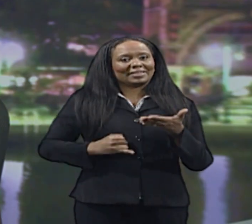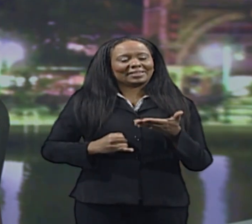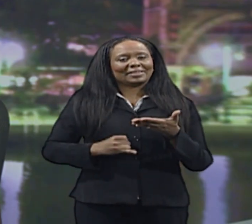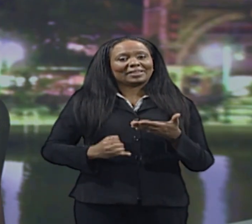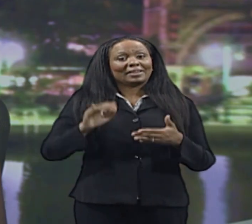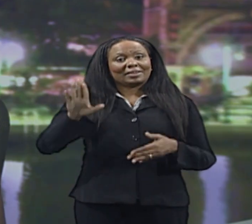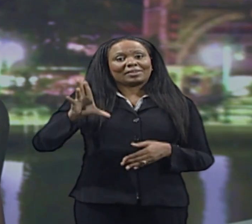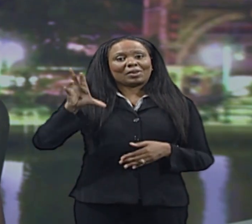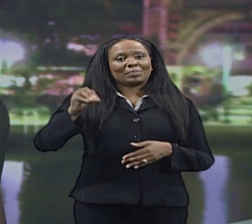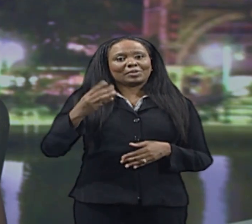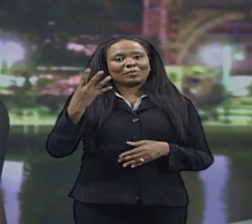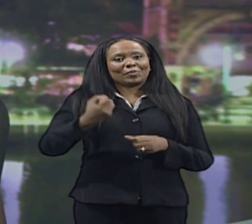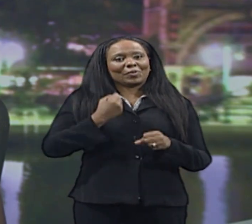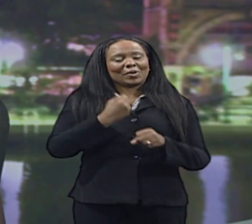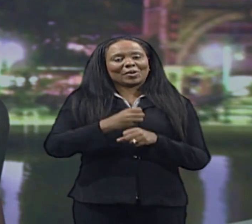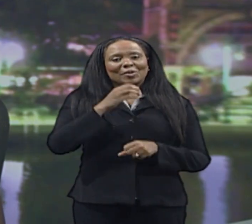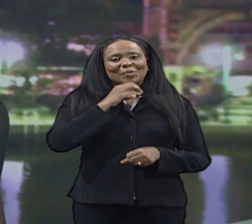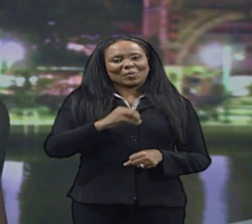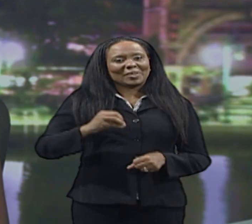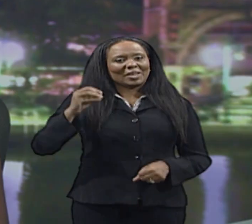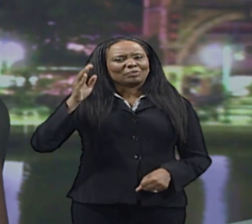company is about to take off.